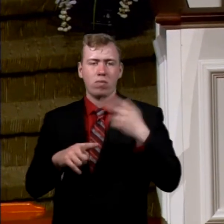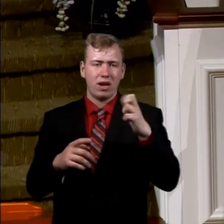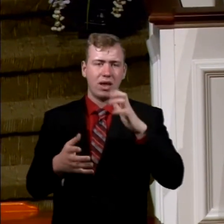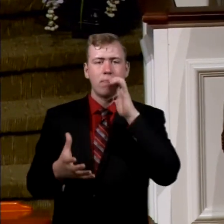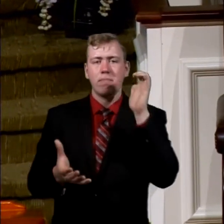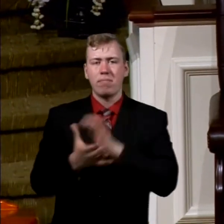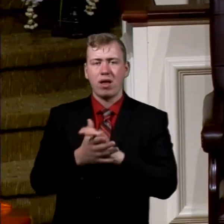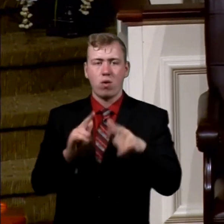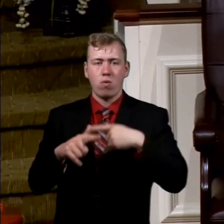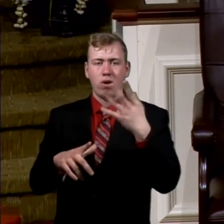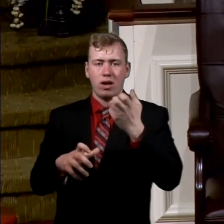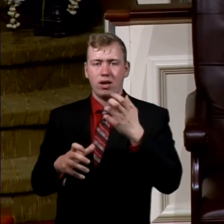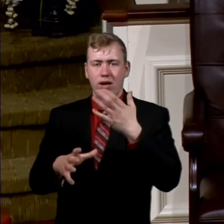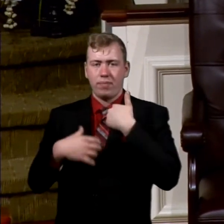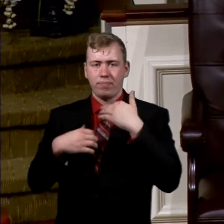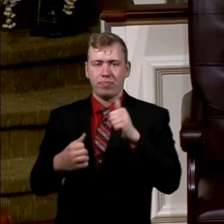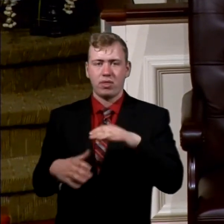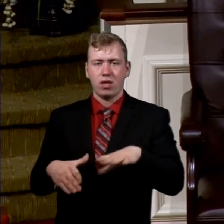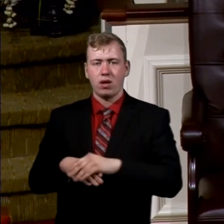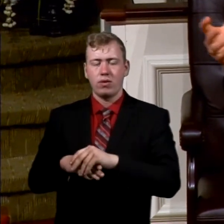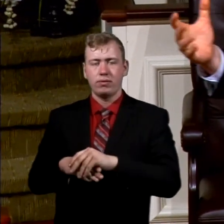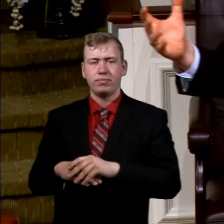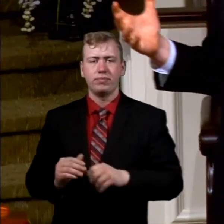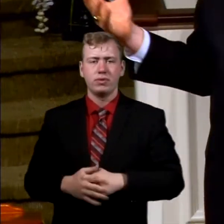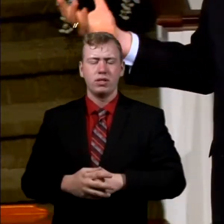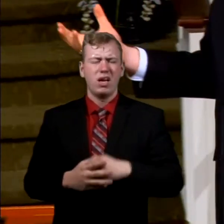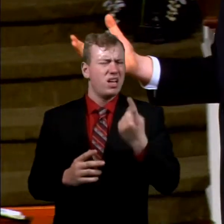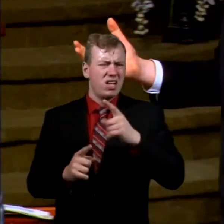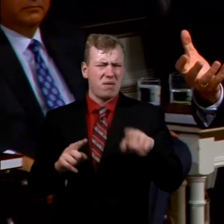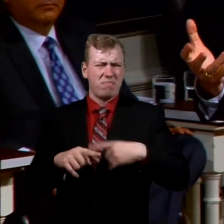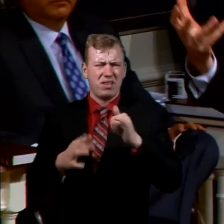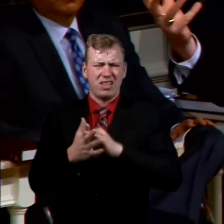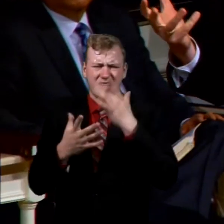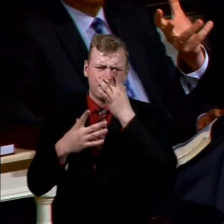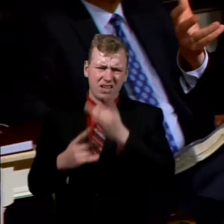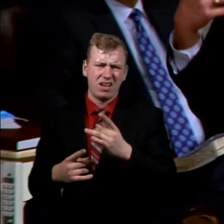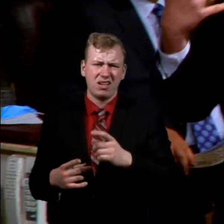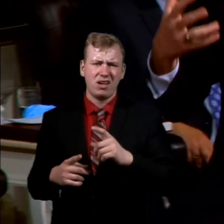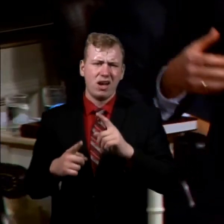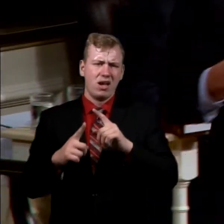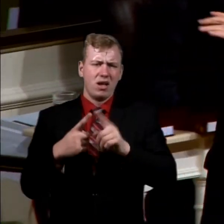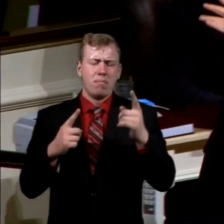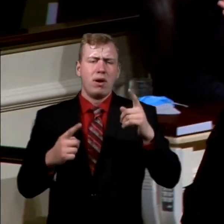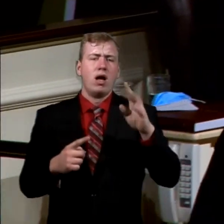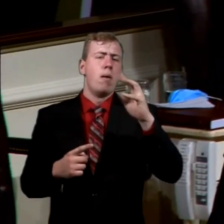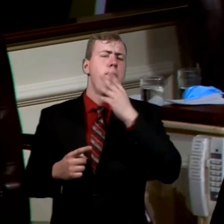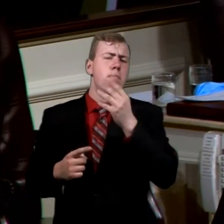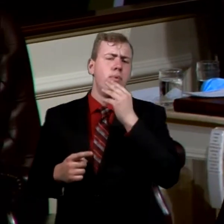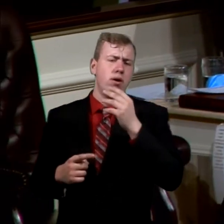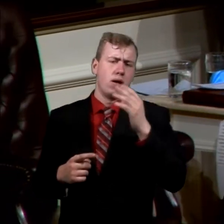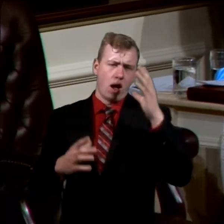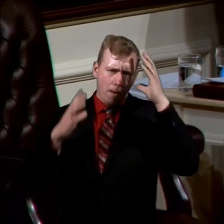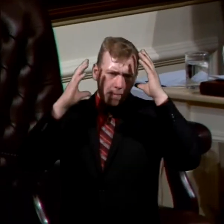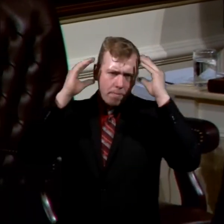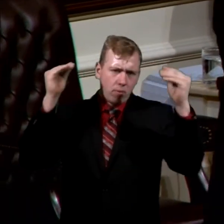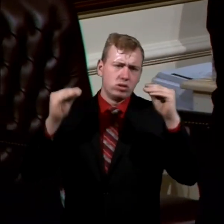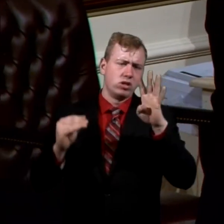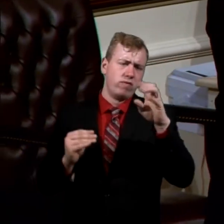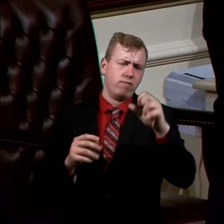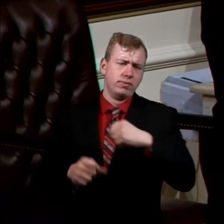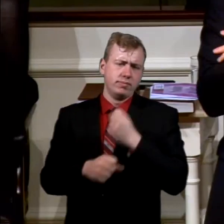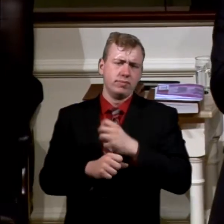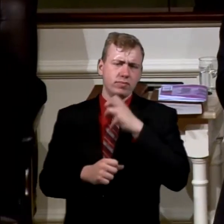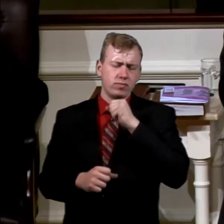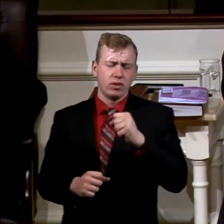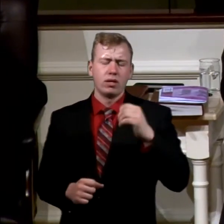when he got a bride for Isaac. And something about that is kind of interesting. But nonetheless, he's already years old. And he